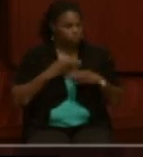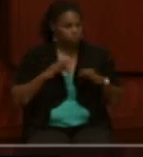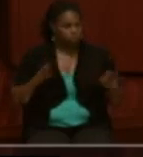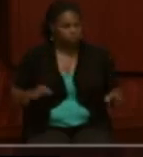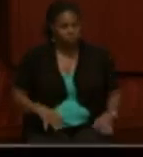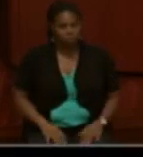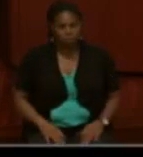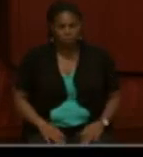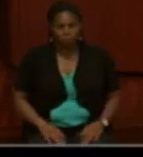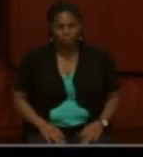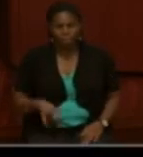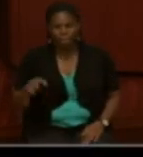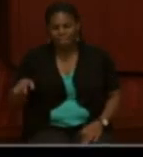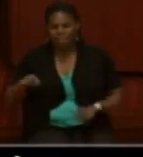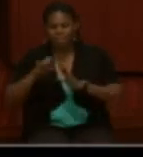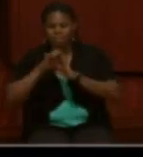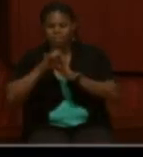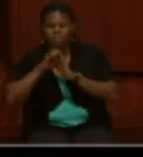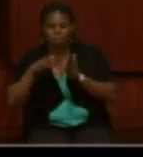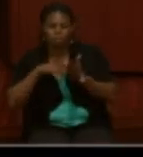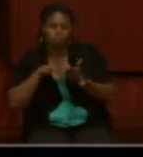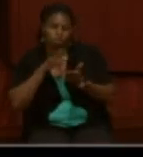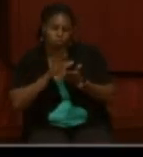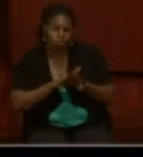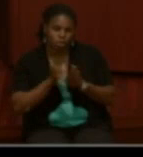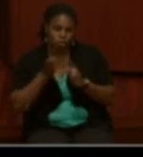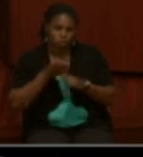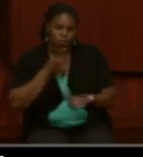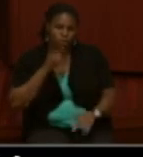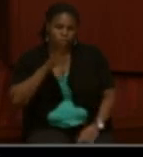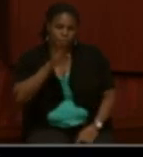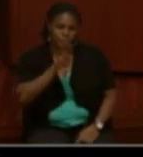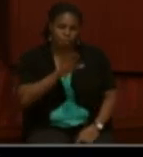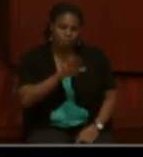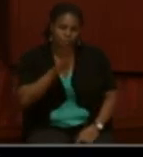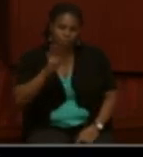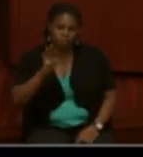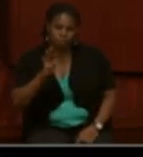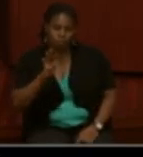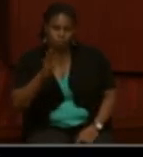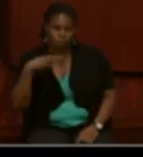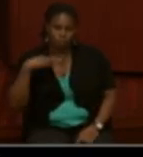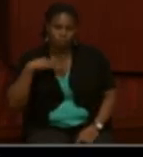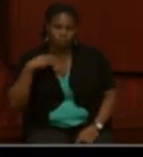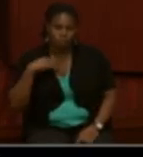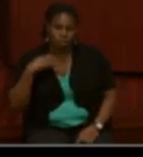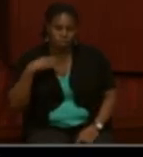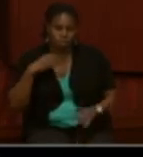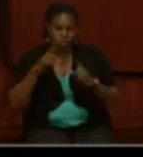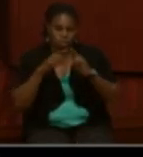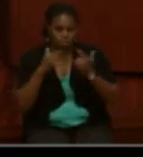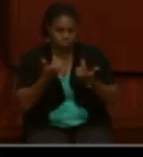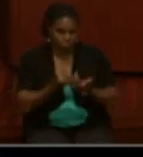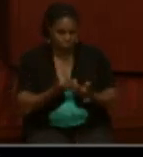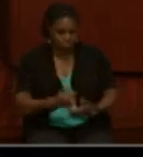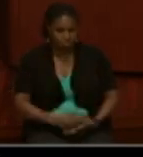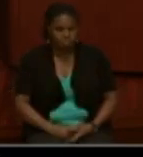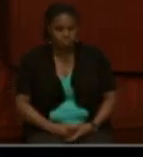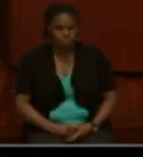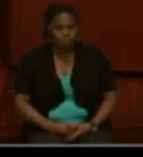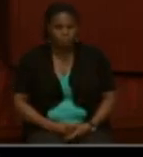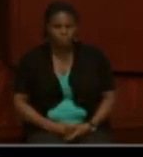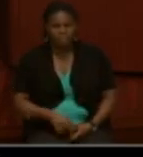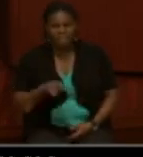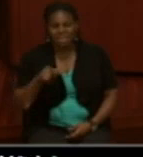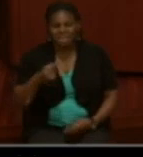This is an example of a record taken from the 54th Massachusetts Volunteer Infantry. So this is a